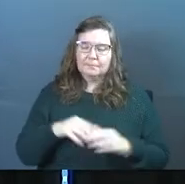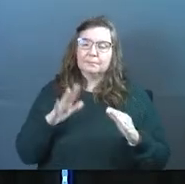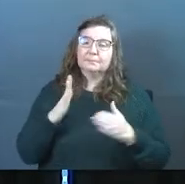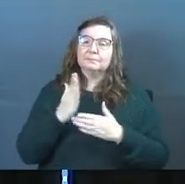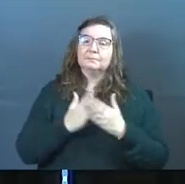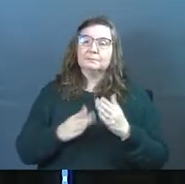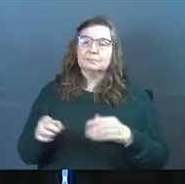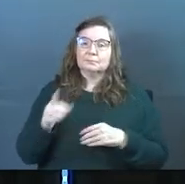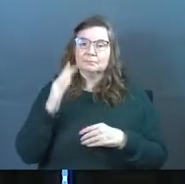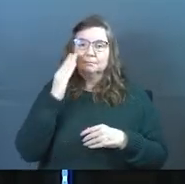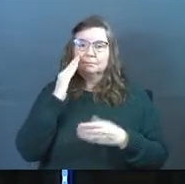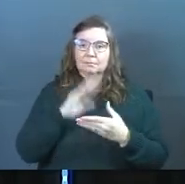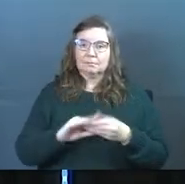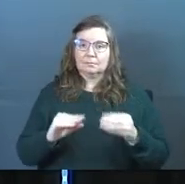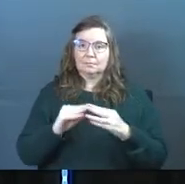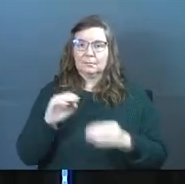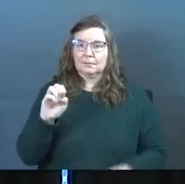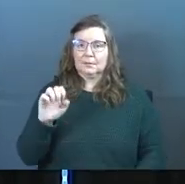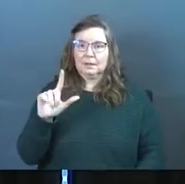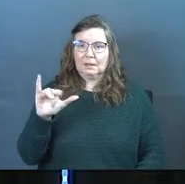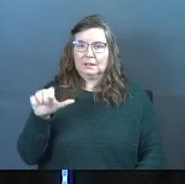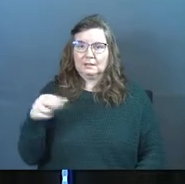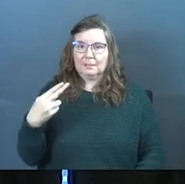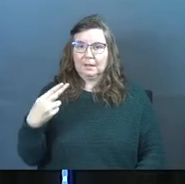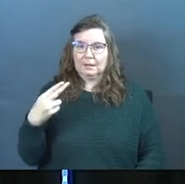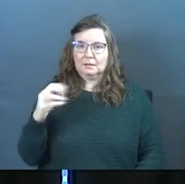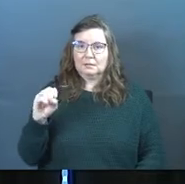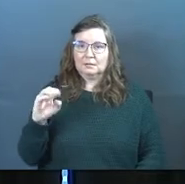Some of you know the story of Elizabeth Smart.